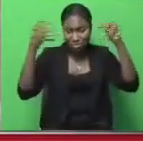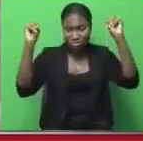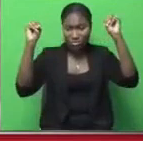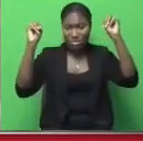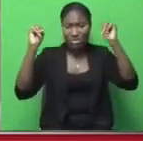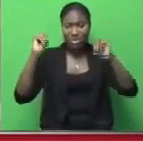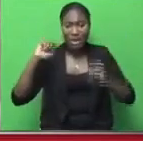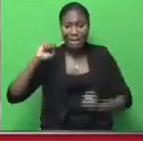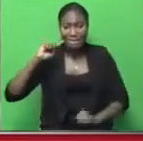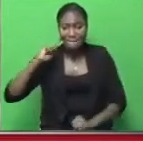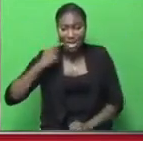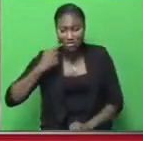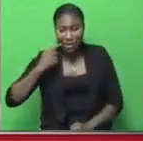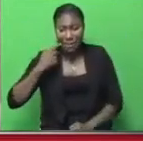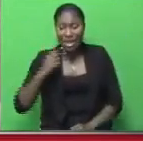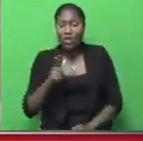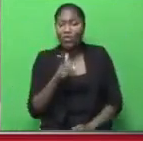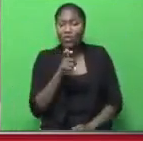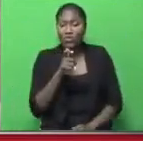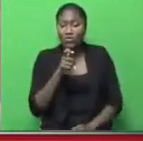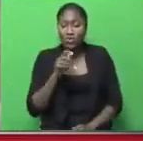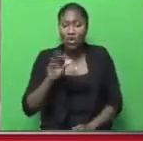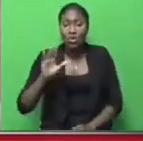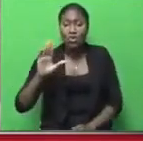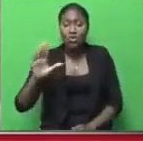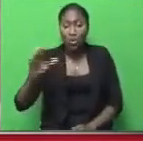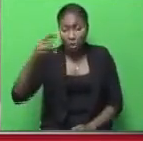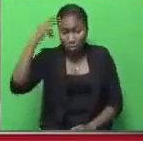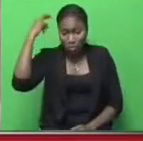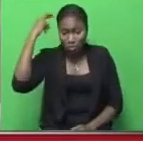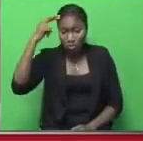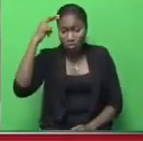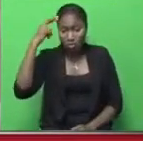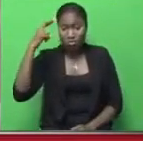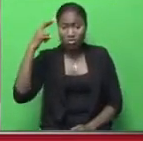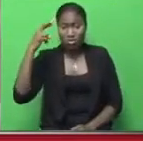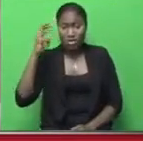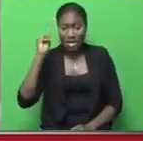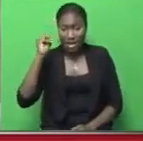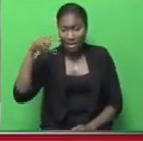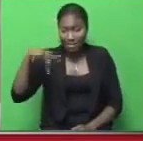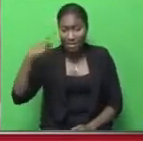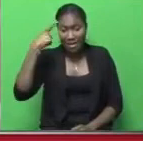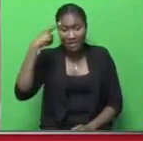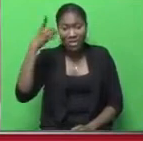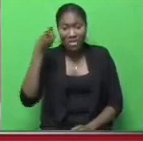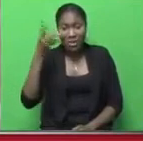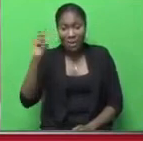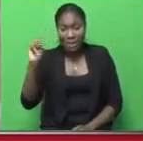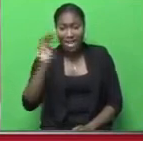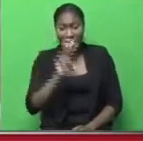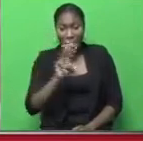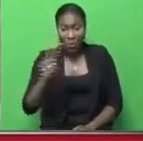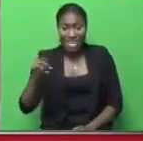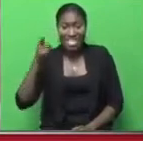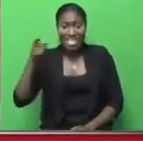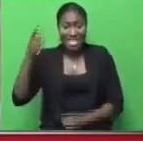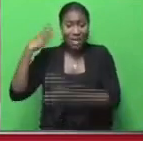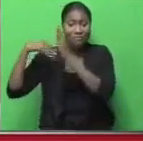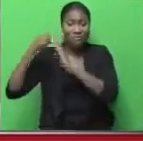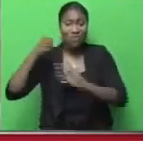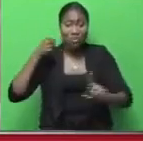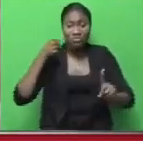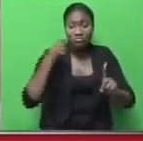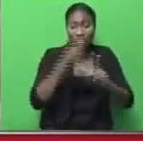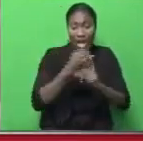Manning were made by your current Prime Minister, the Member of Parliament for Dago Martin West himself, Keith Christopher